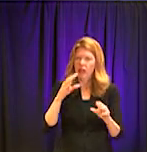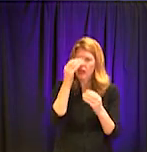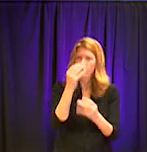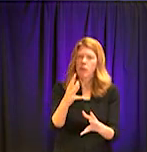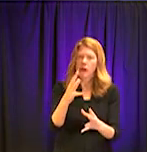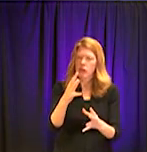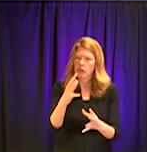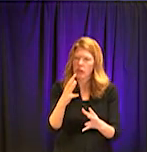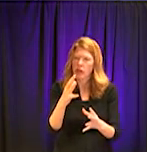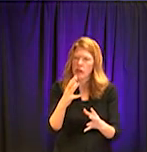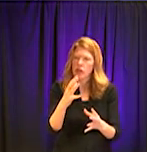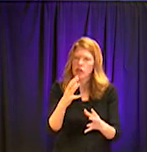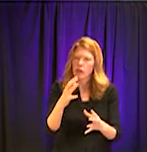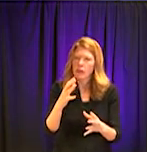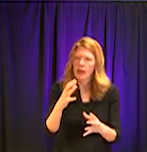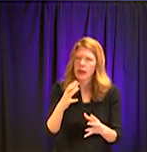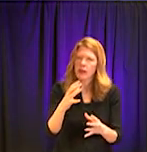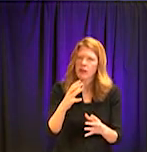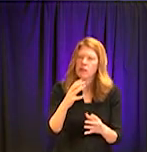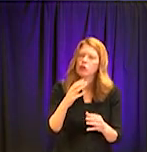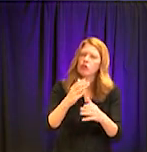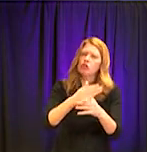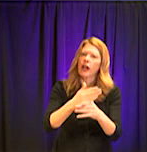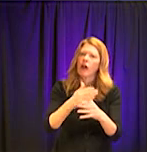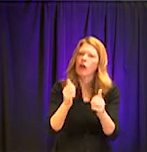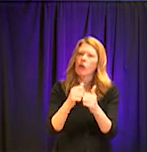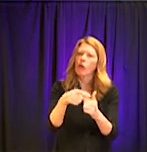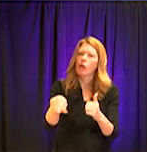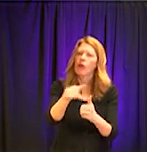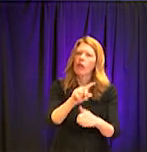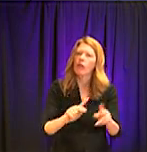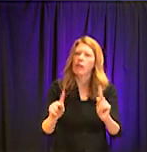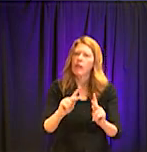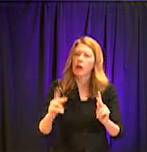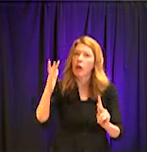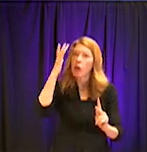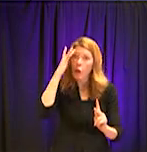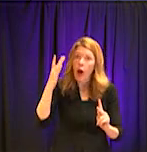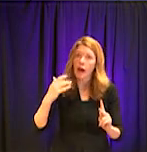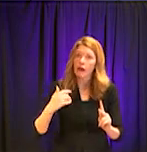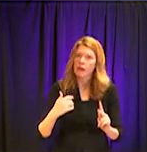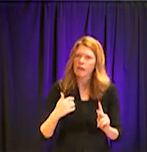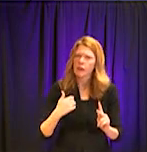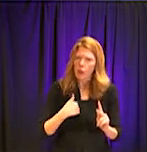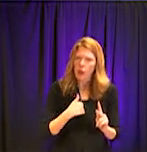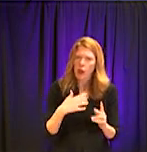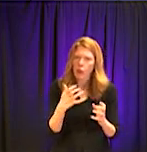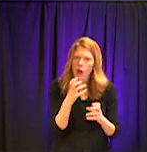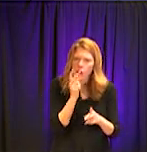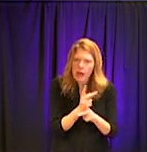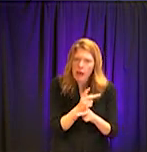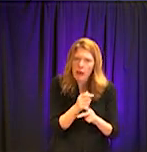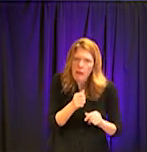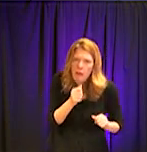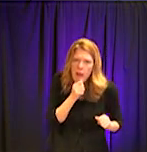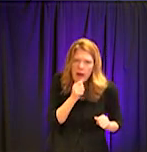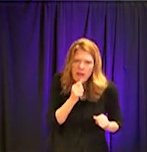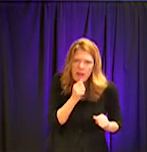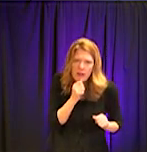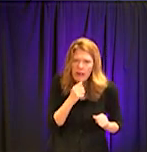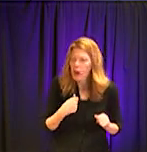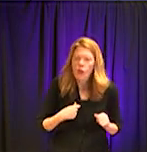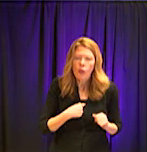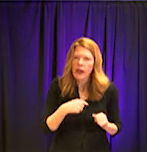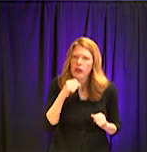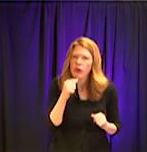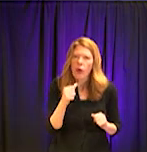are coming to get their samples taken, but also because we're painfully aware that we don't have a number of tests. And so what we don't